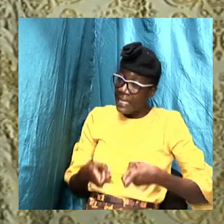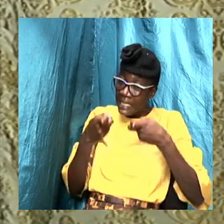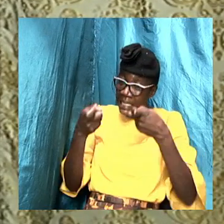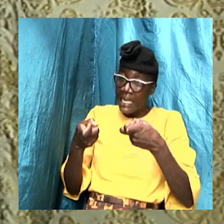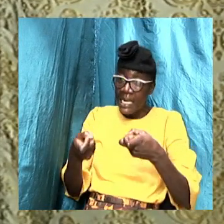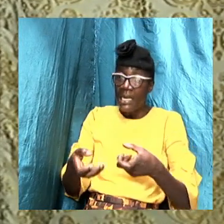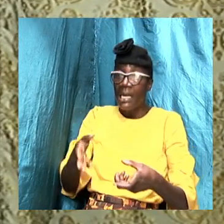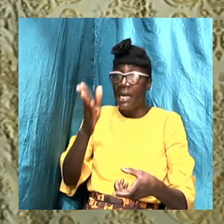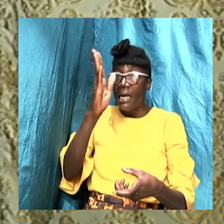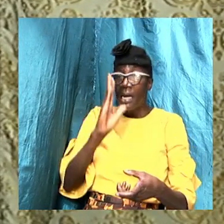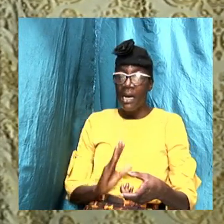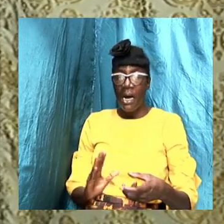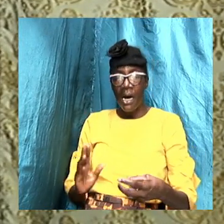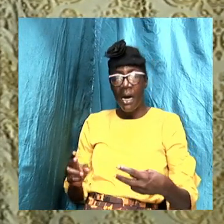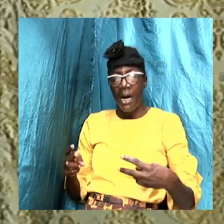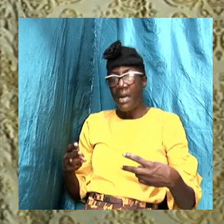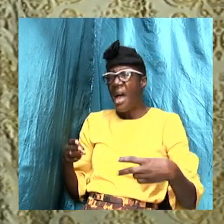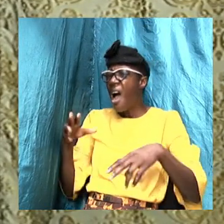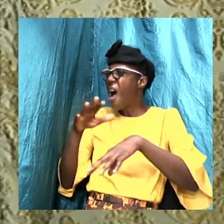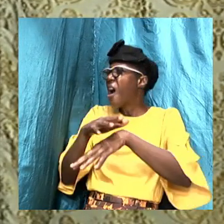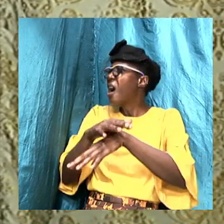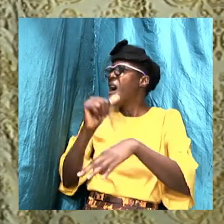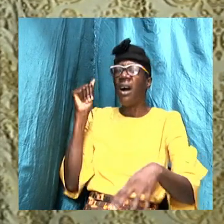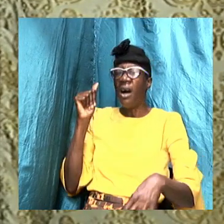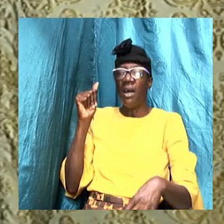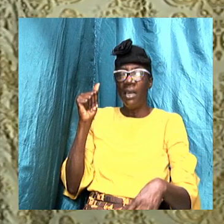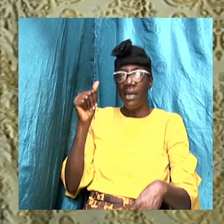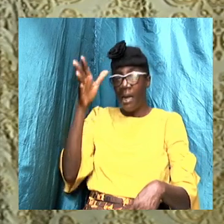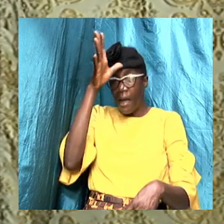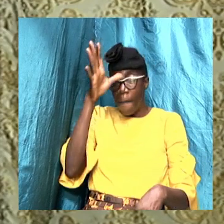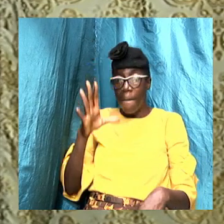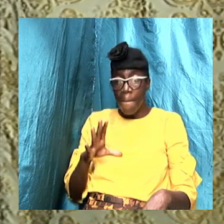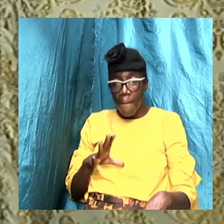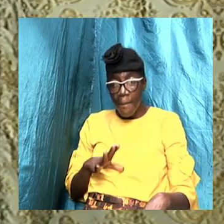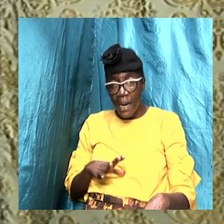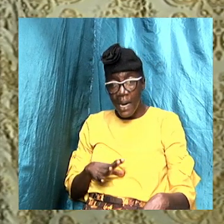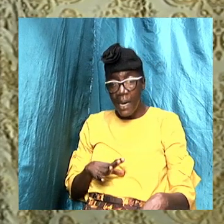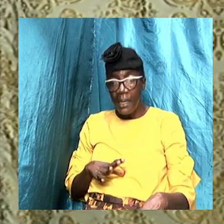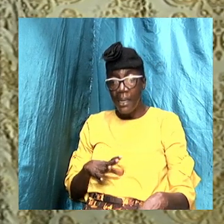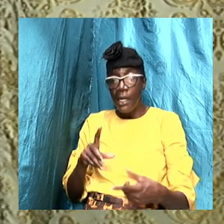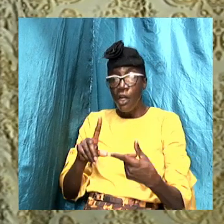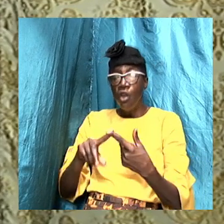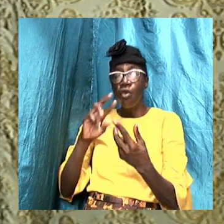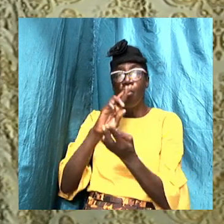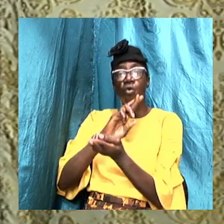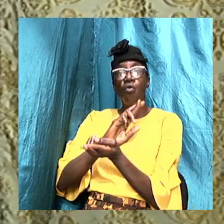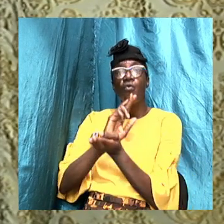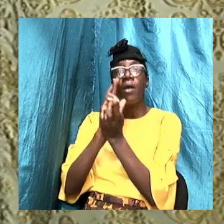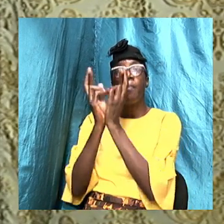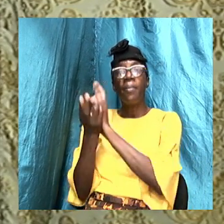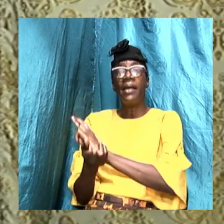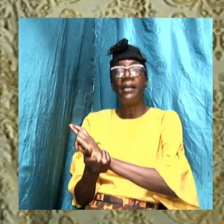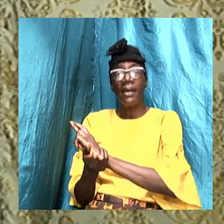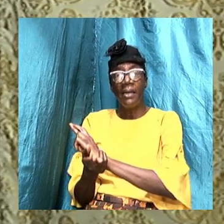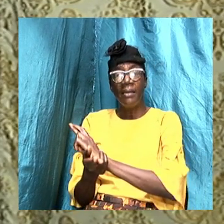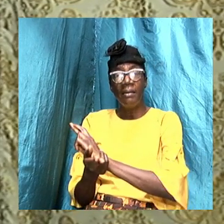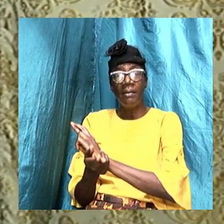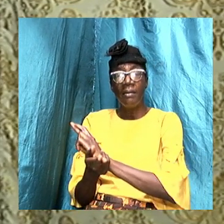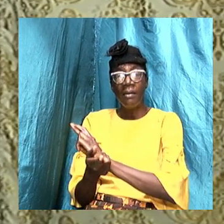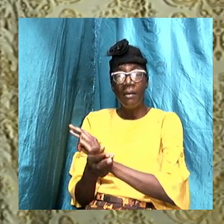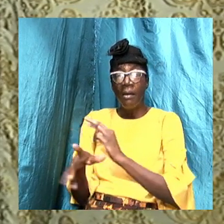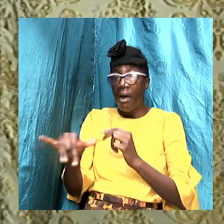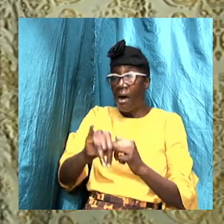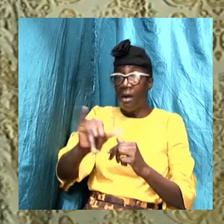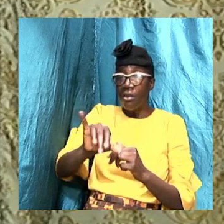know, God has been calling him to repentance. We also mention about Joel